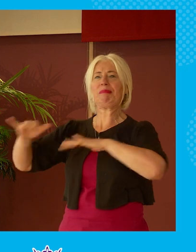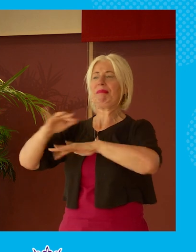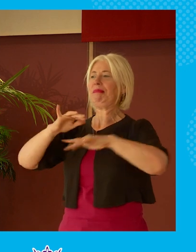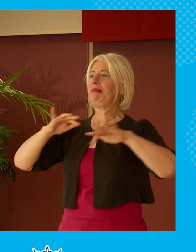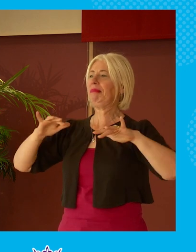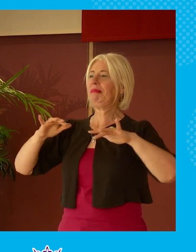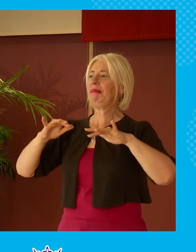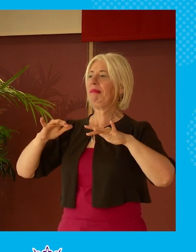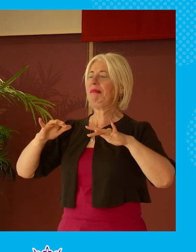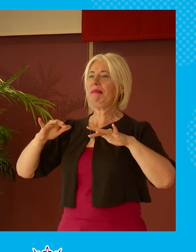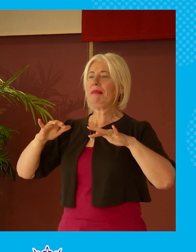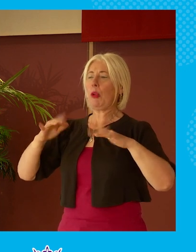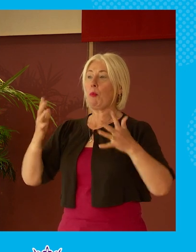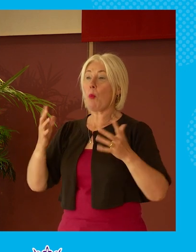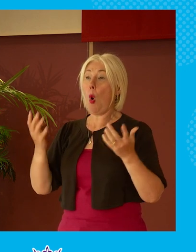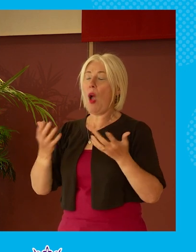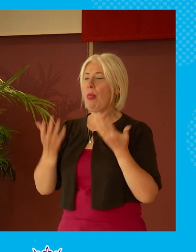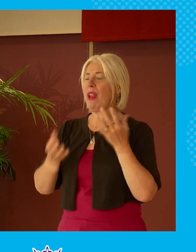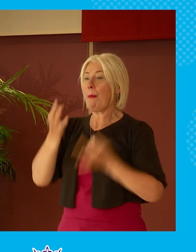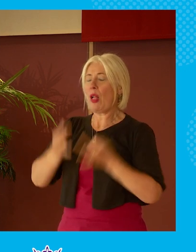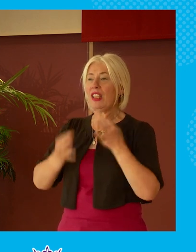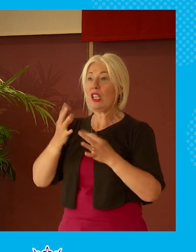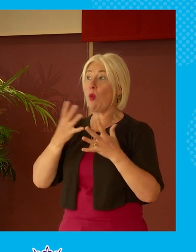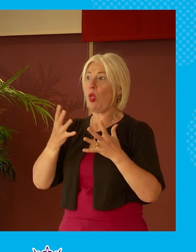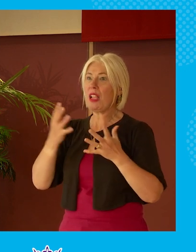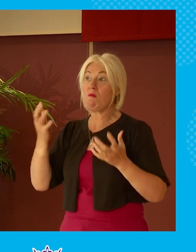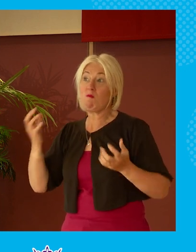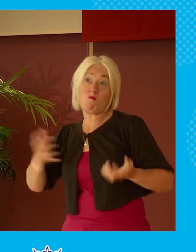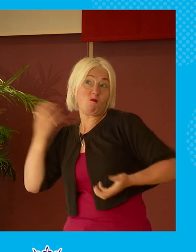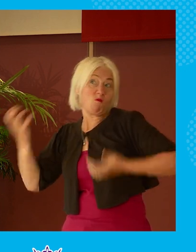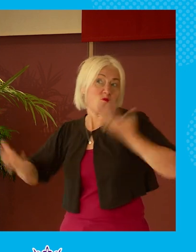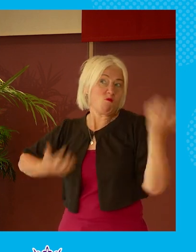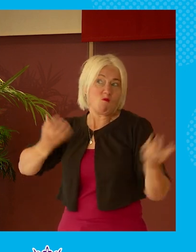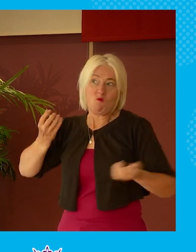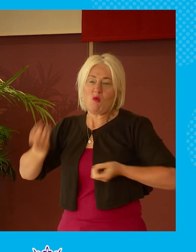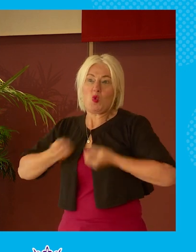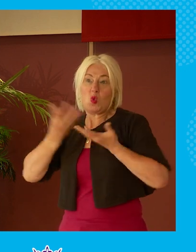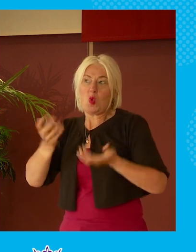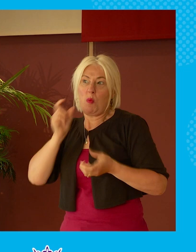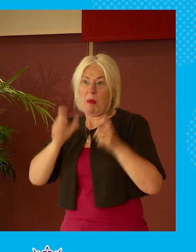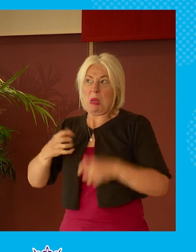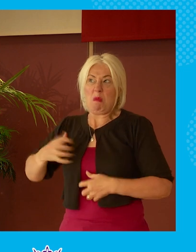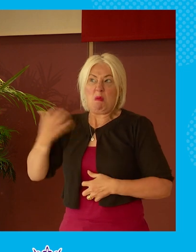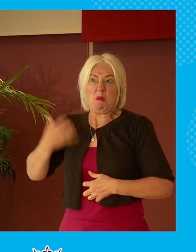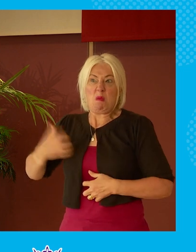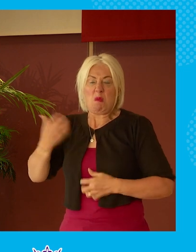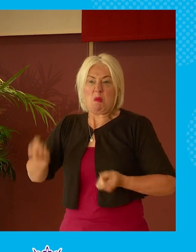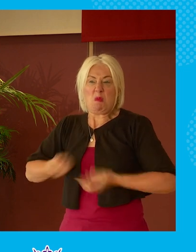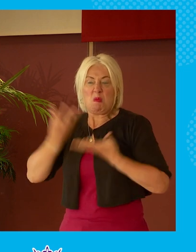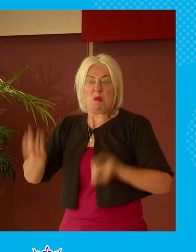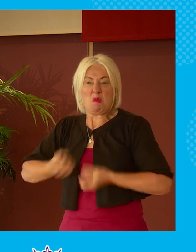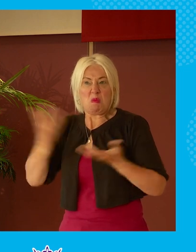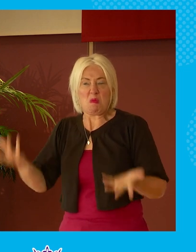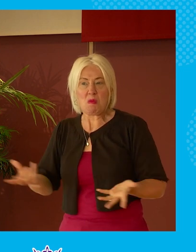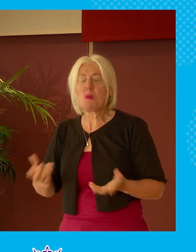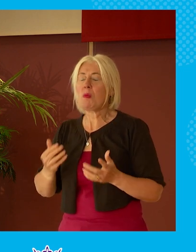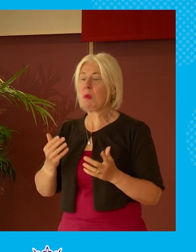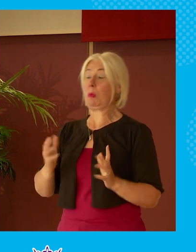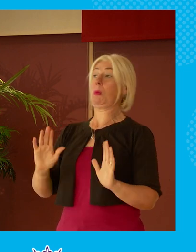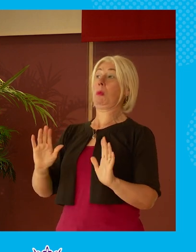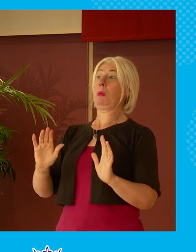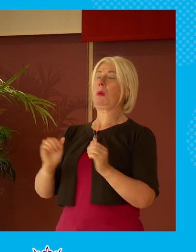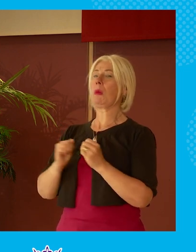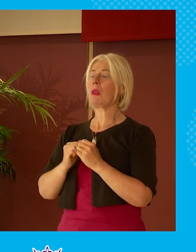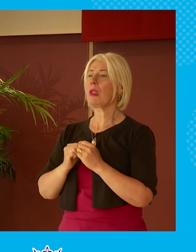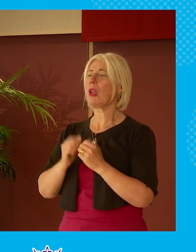animation in politics at the moment it feels like people are a bit angrier that things are more